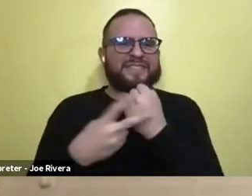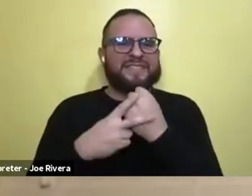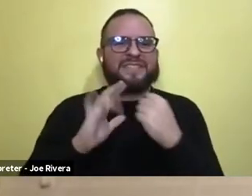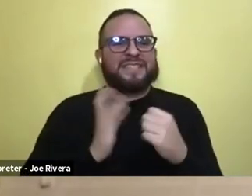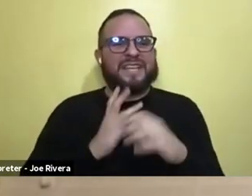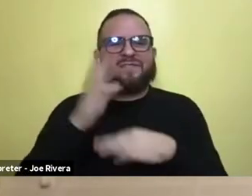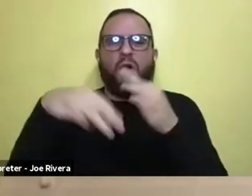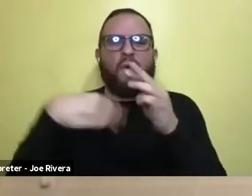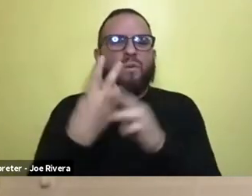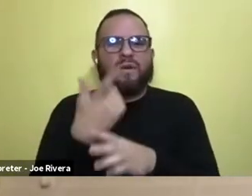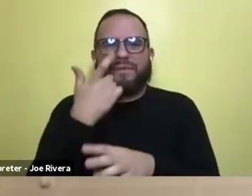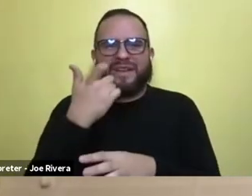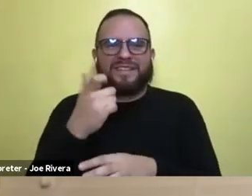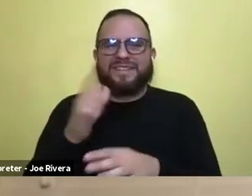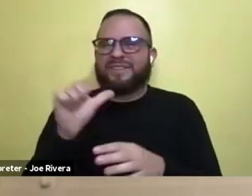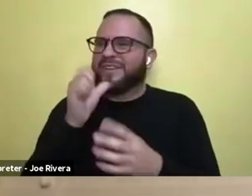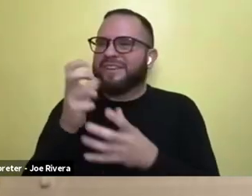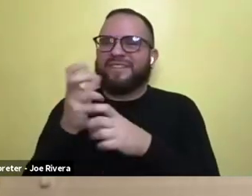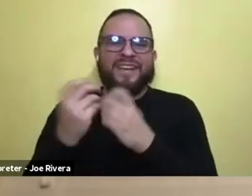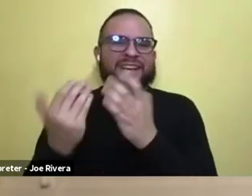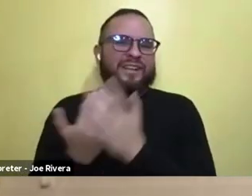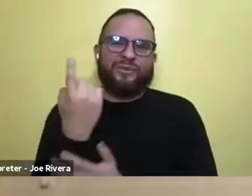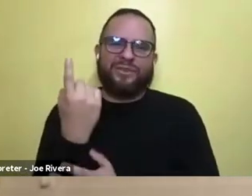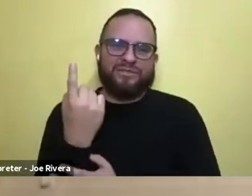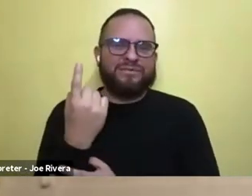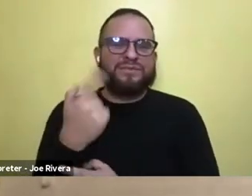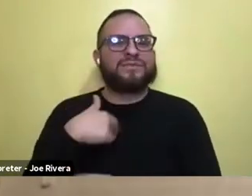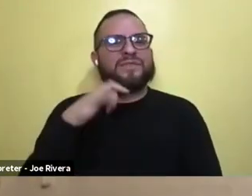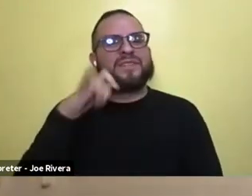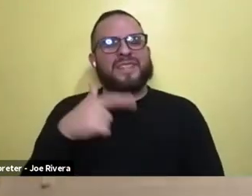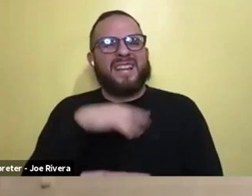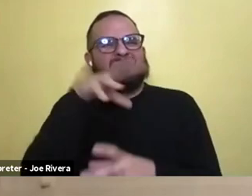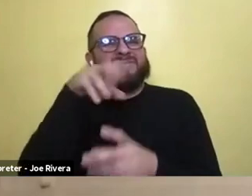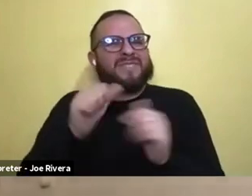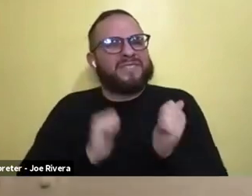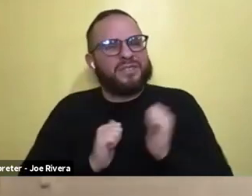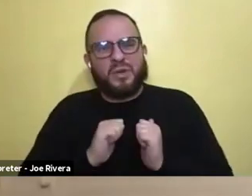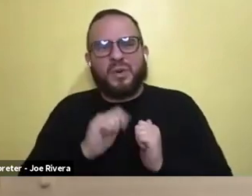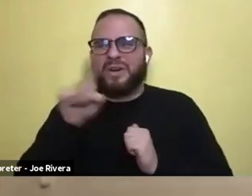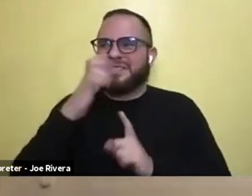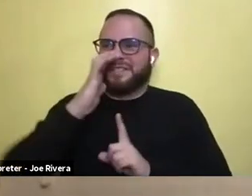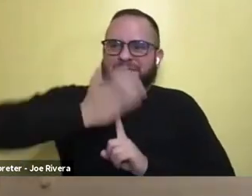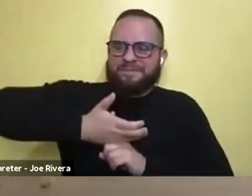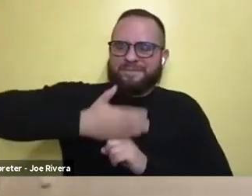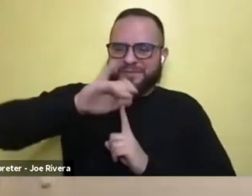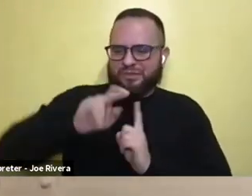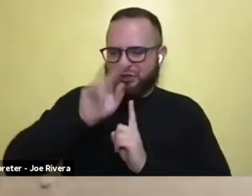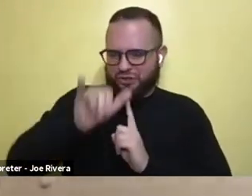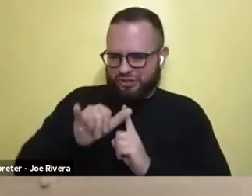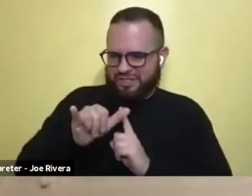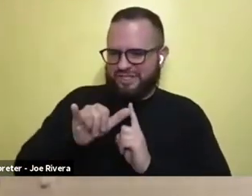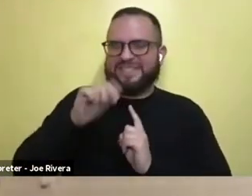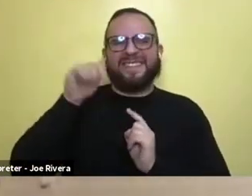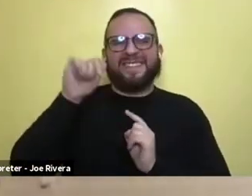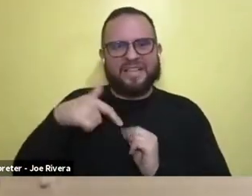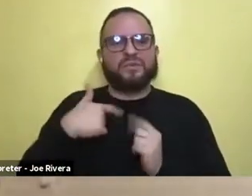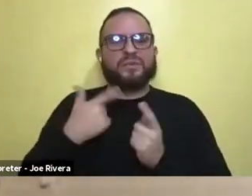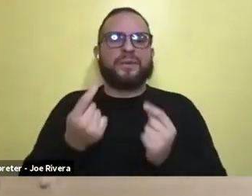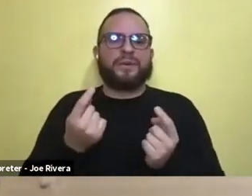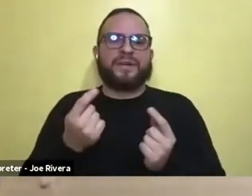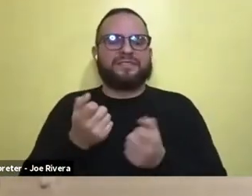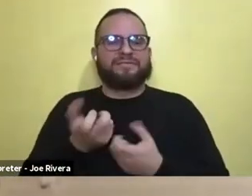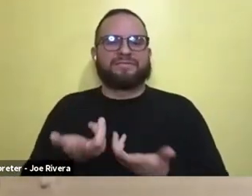Um, so I feel like that's how I'm using my voice for good. Just being on the show, being, playing Johnny, being a part of this wonderful production, you know?